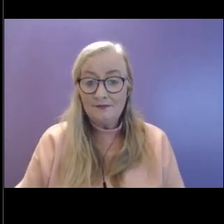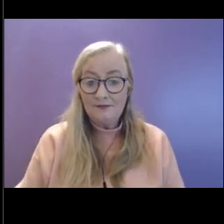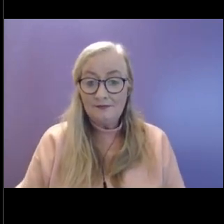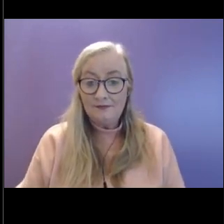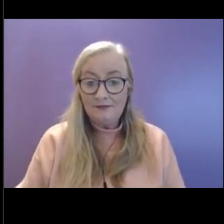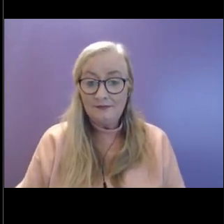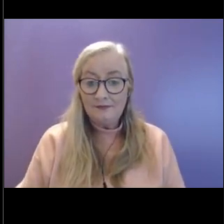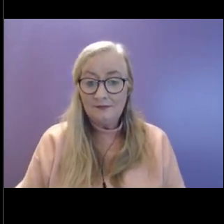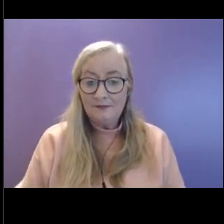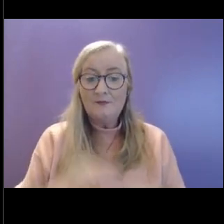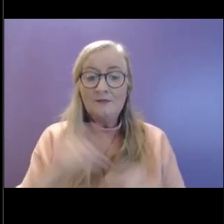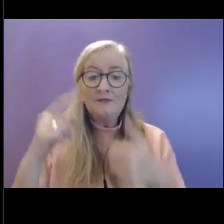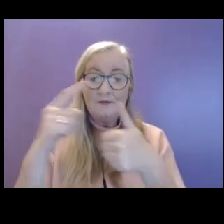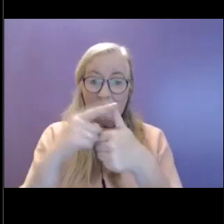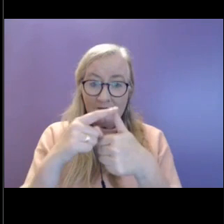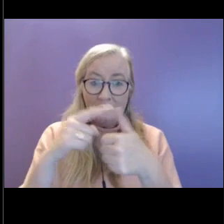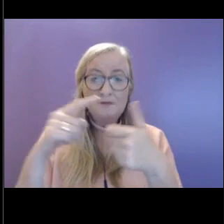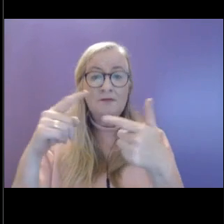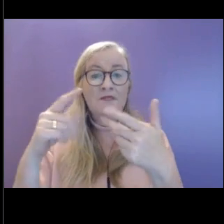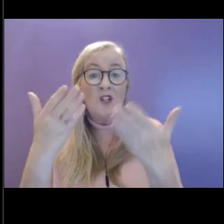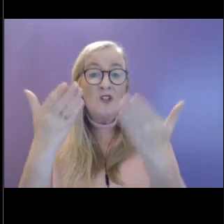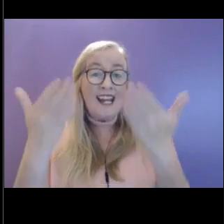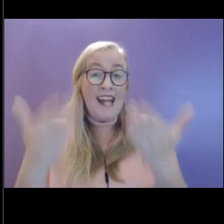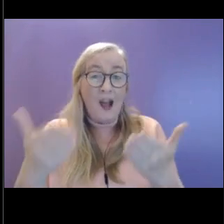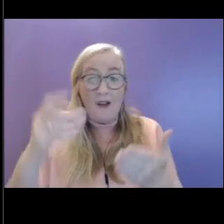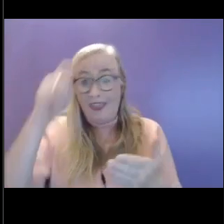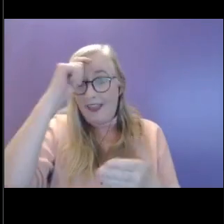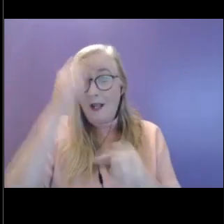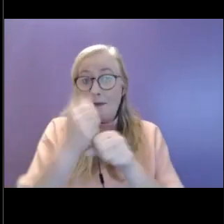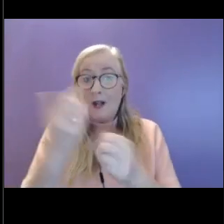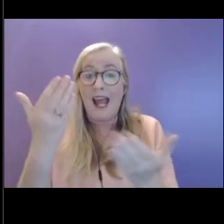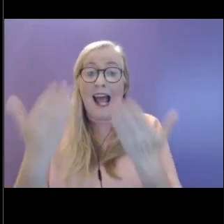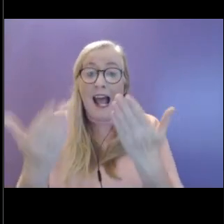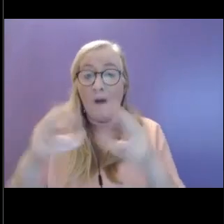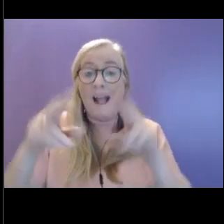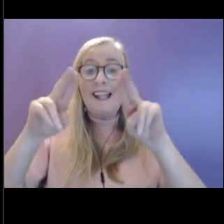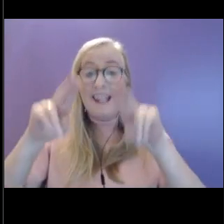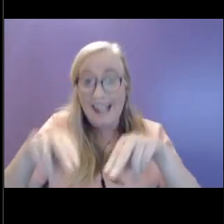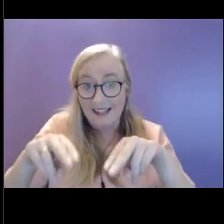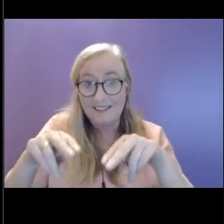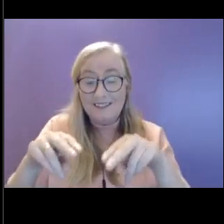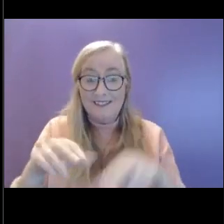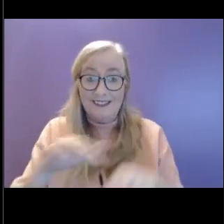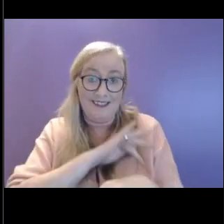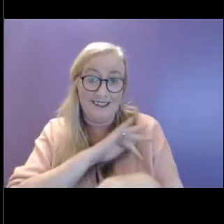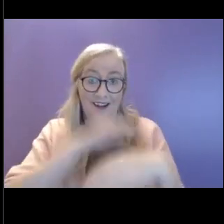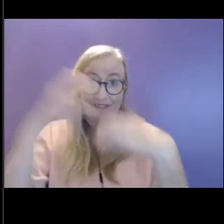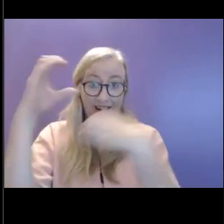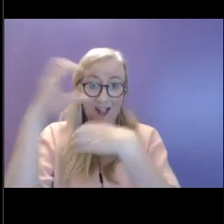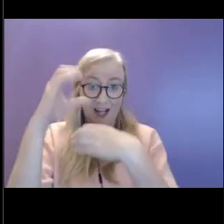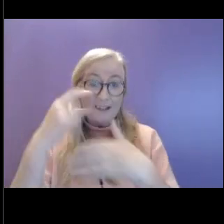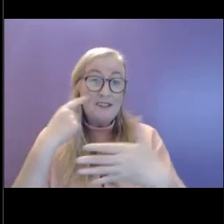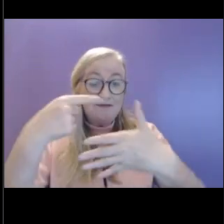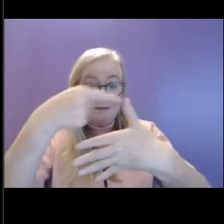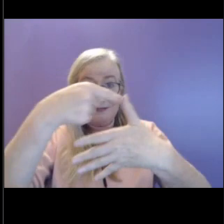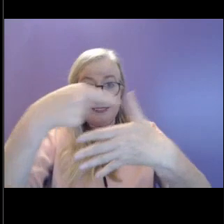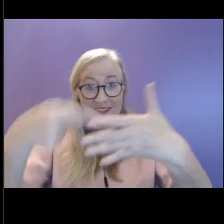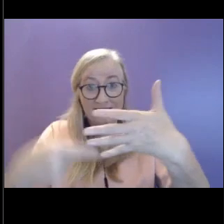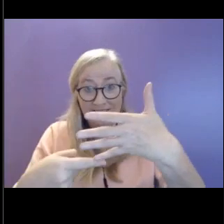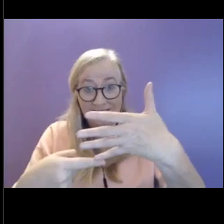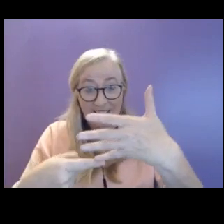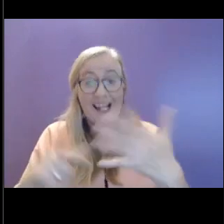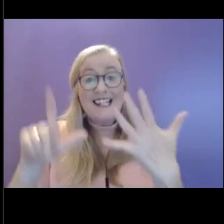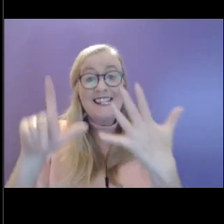So we might look at some strategies then such as this one and so it talks about seven